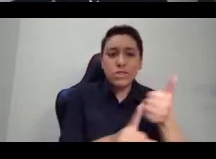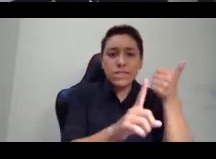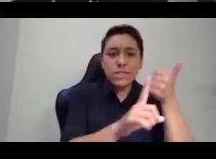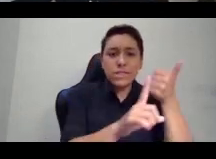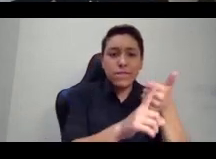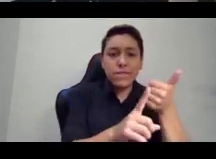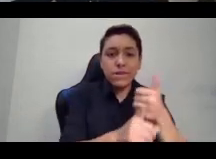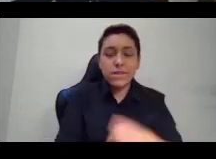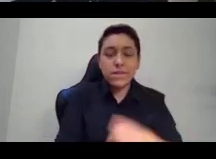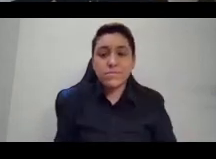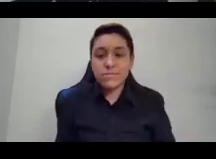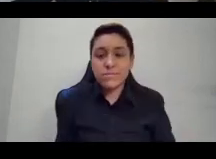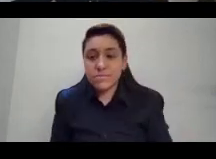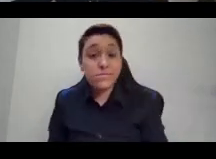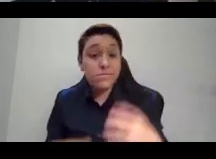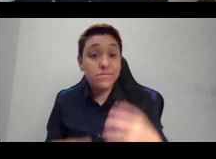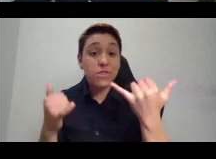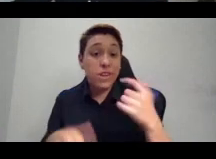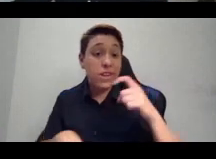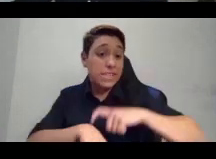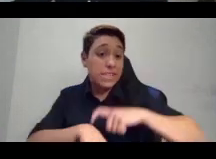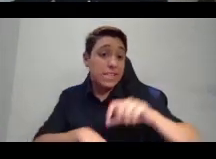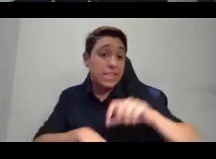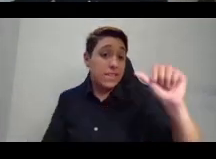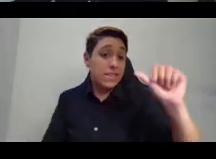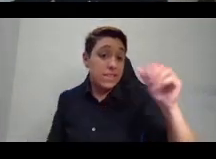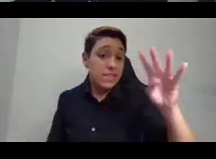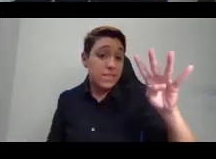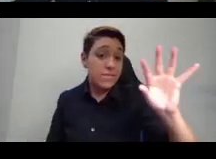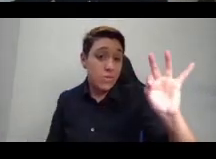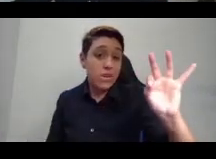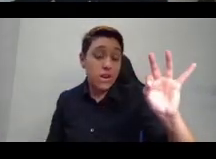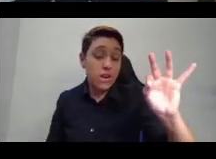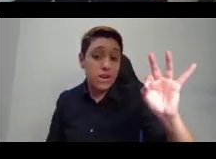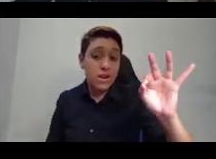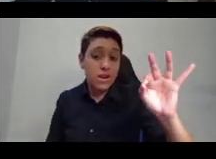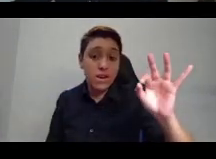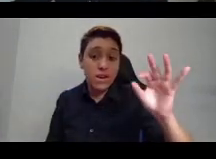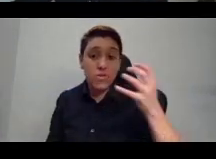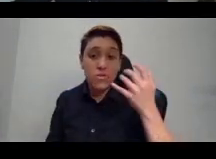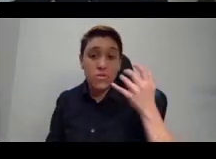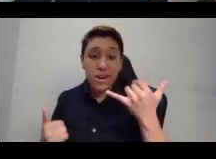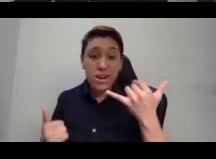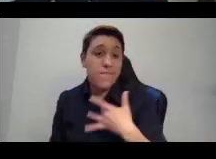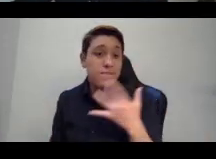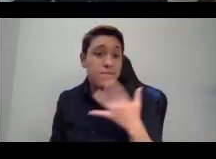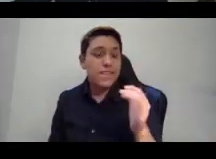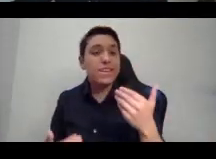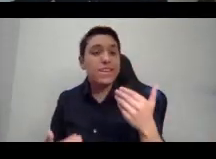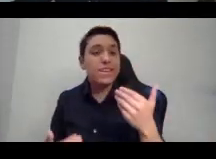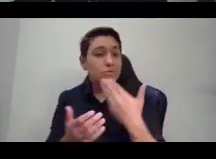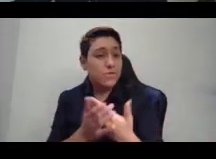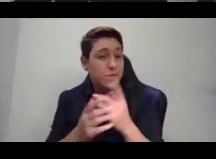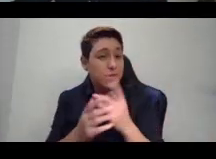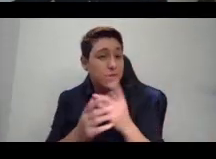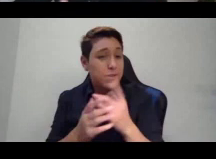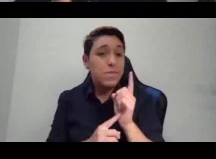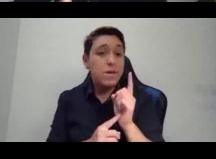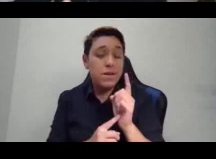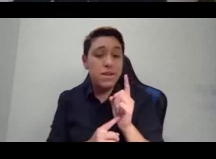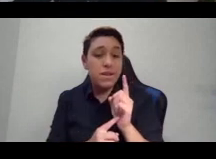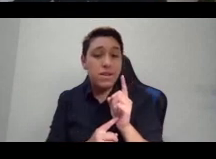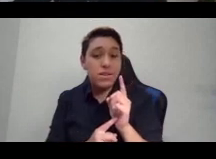It is 1049, so at this point, I feel like it's a good moment to